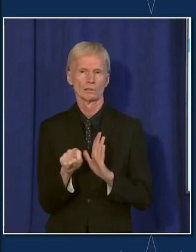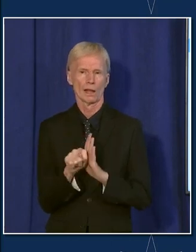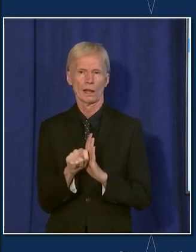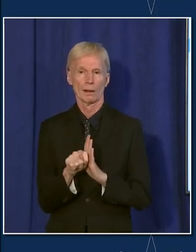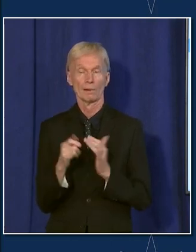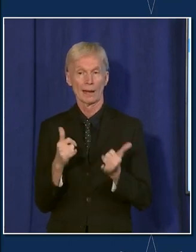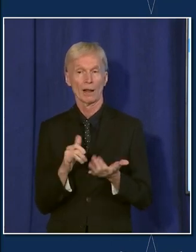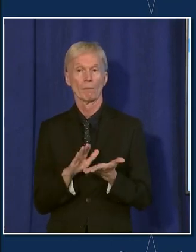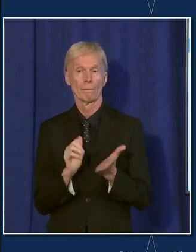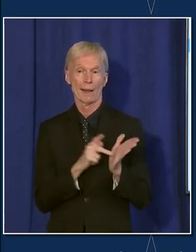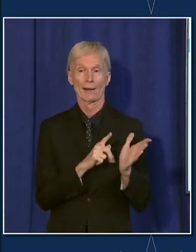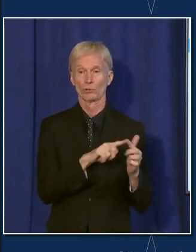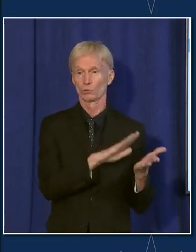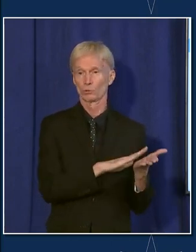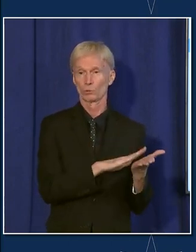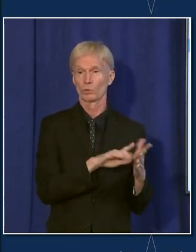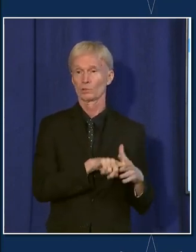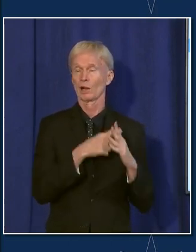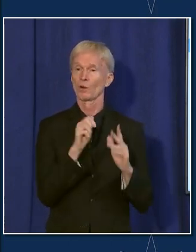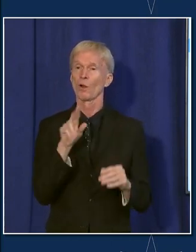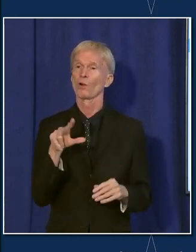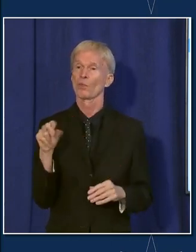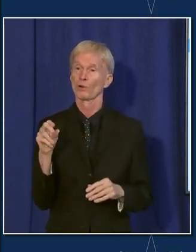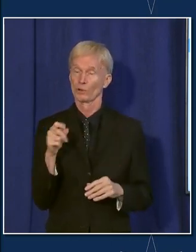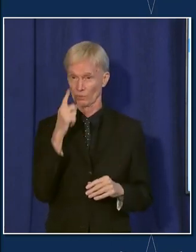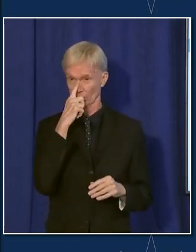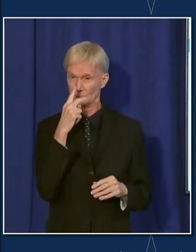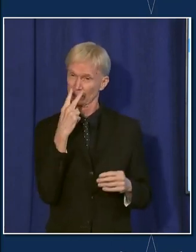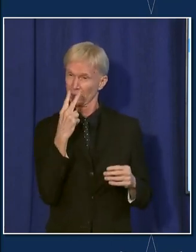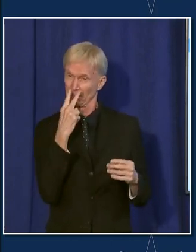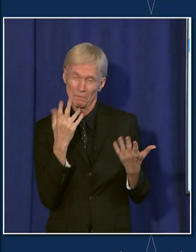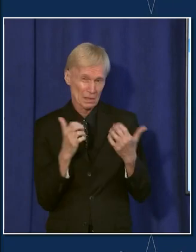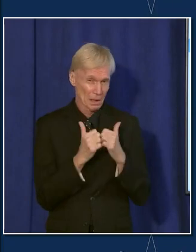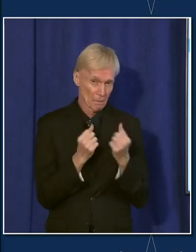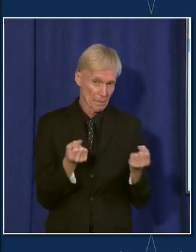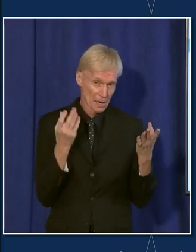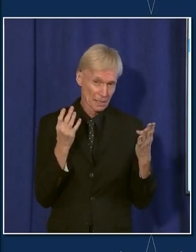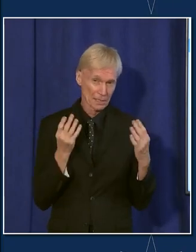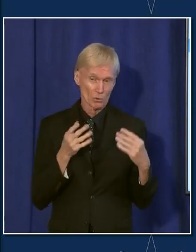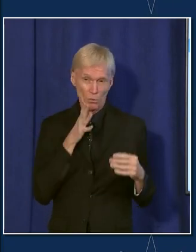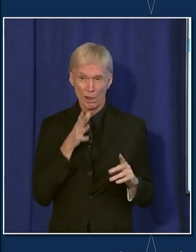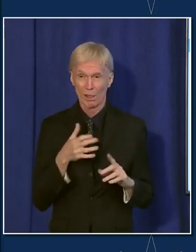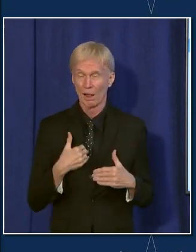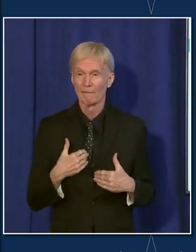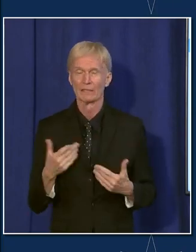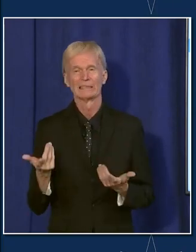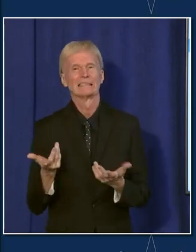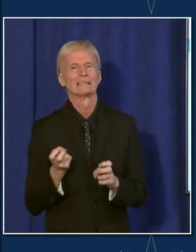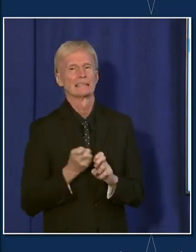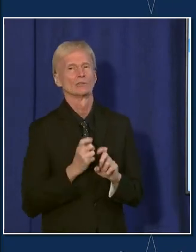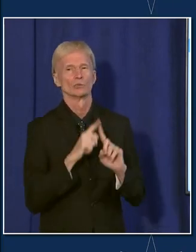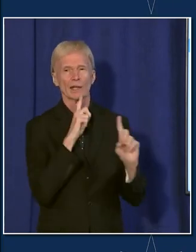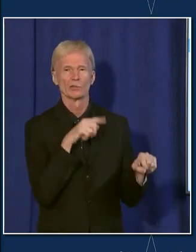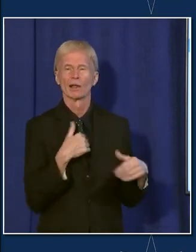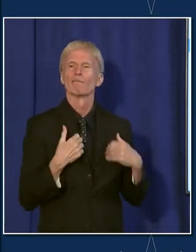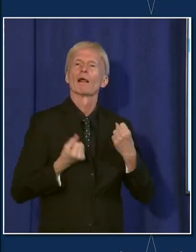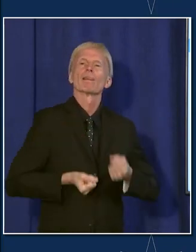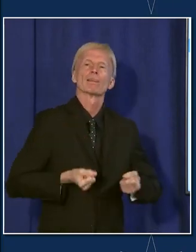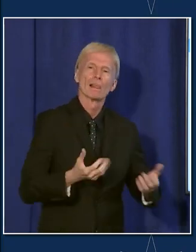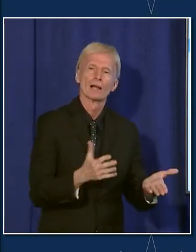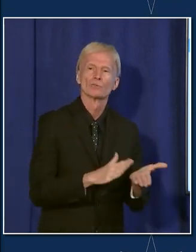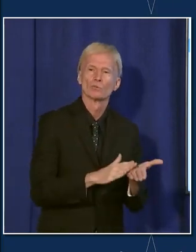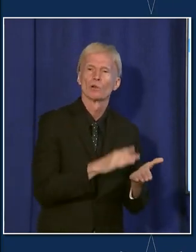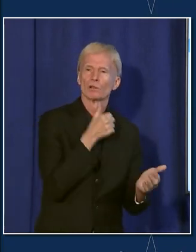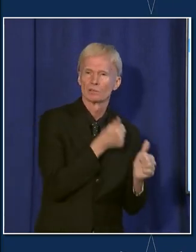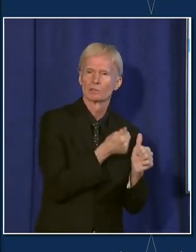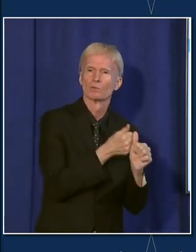kids going back to school starting August 30th? Oh, it's a hard question. I think, you know, there is likely to be a lot of testing in schools,